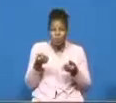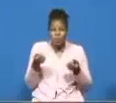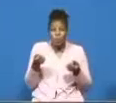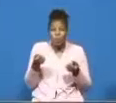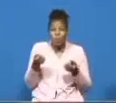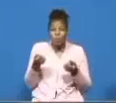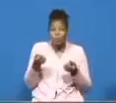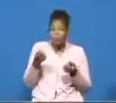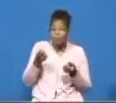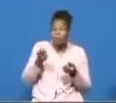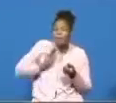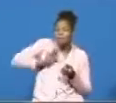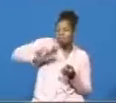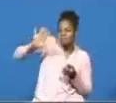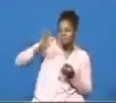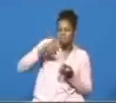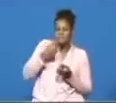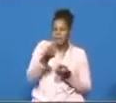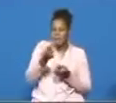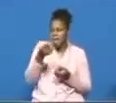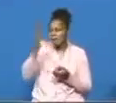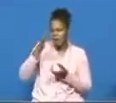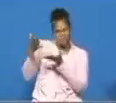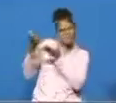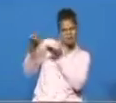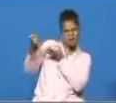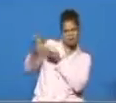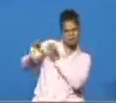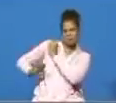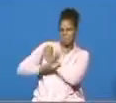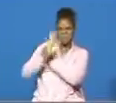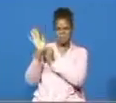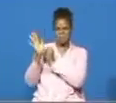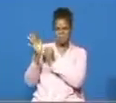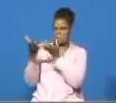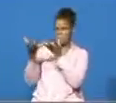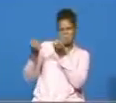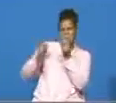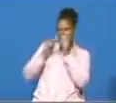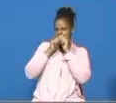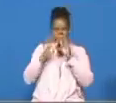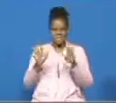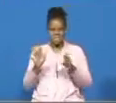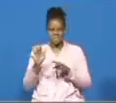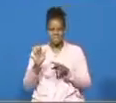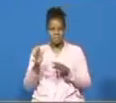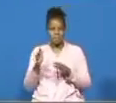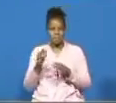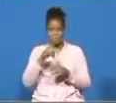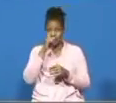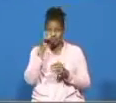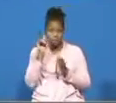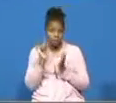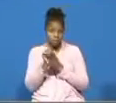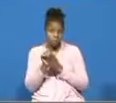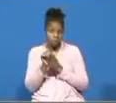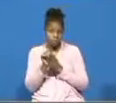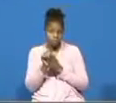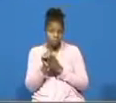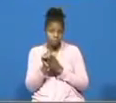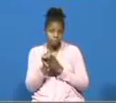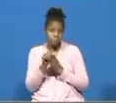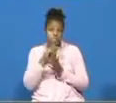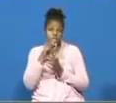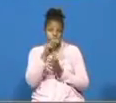away god pushing away his protection pushing away his blessing and as a result of that the